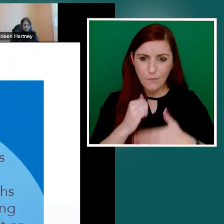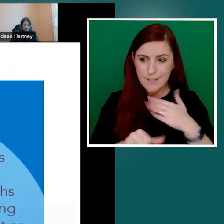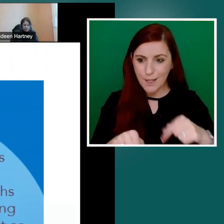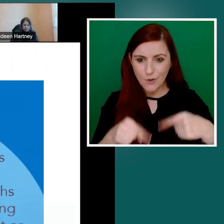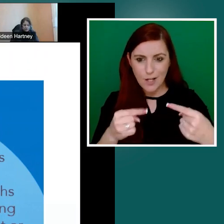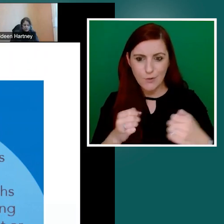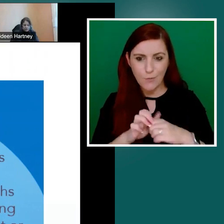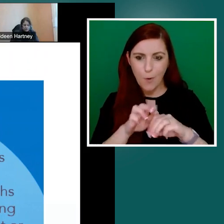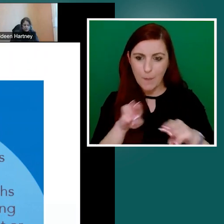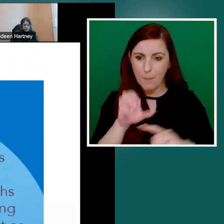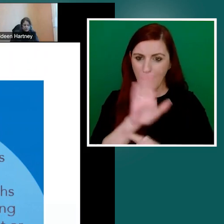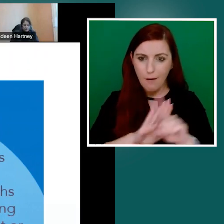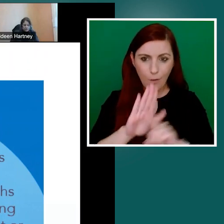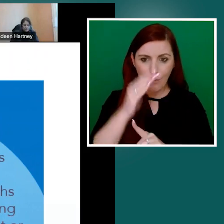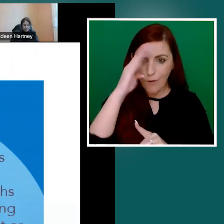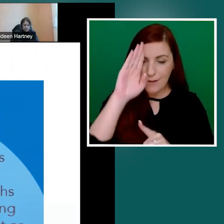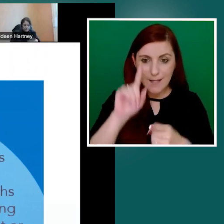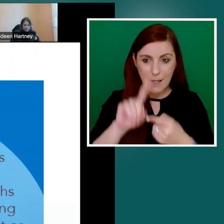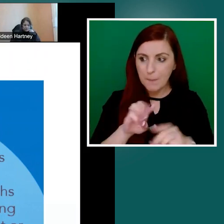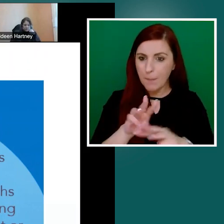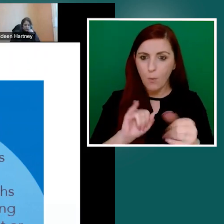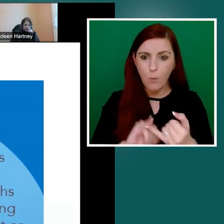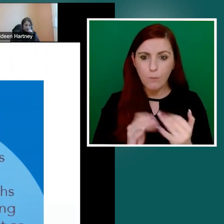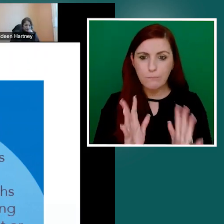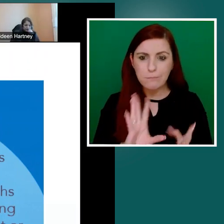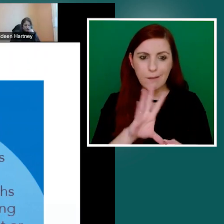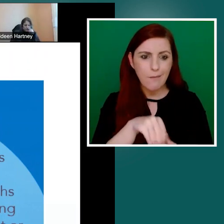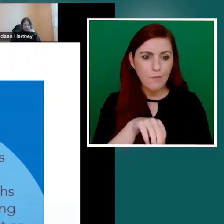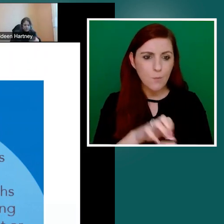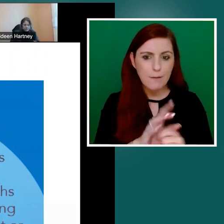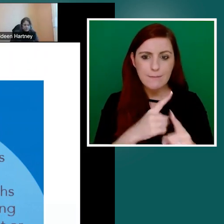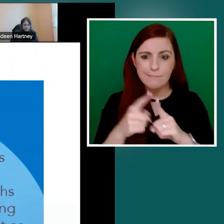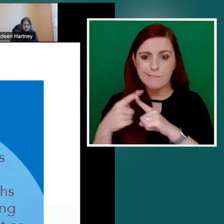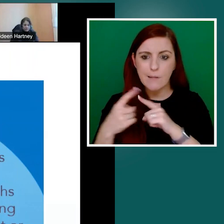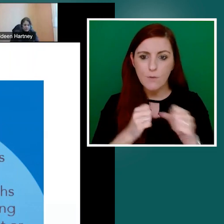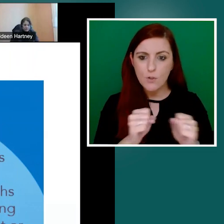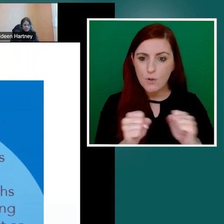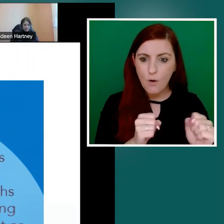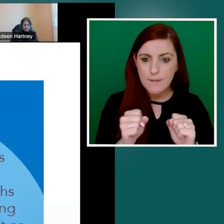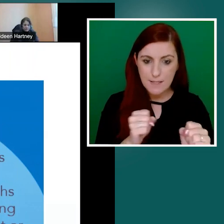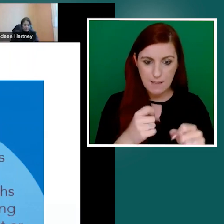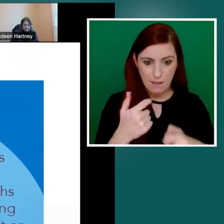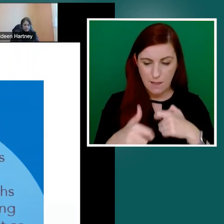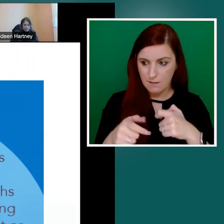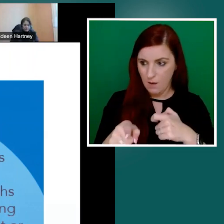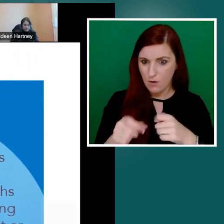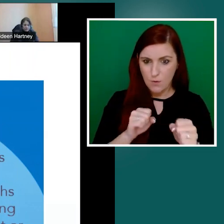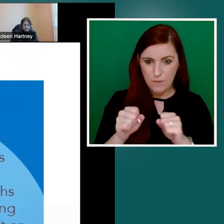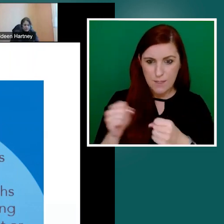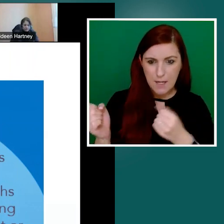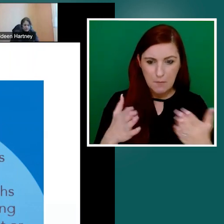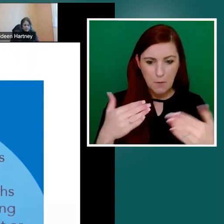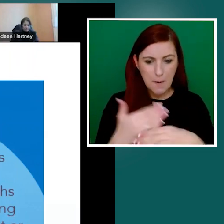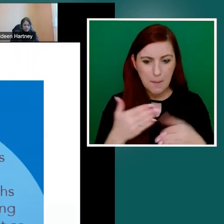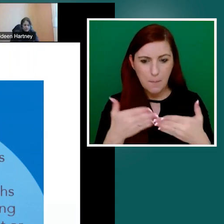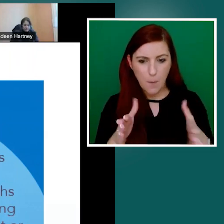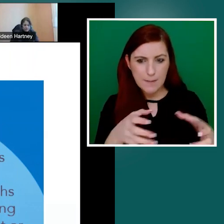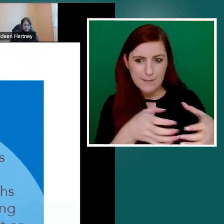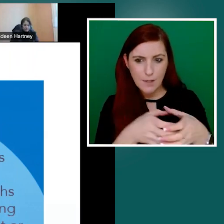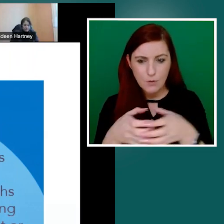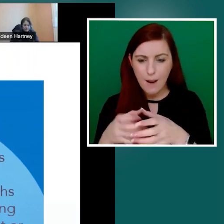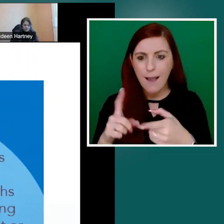by the public sector, but also the private sector. And those challenges become even more acute when we look at unmet